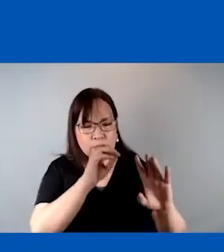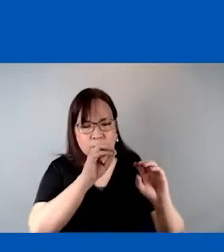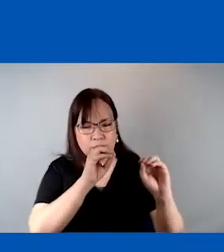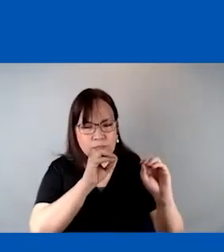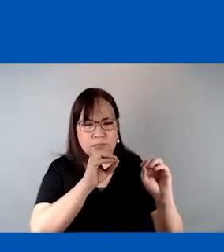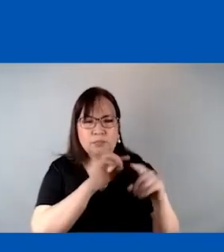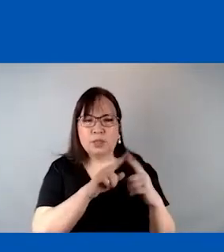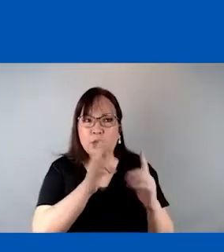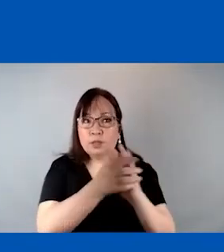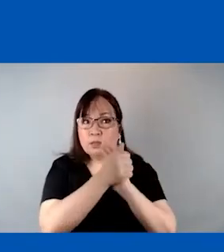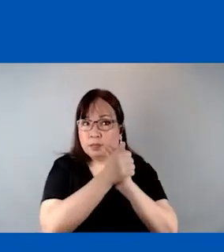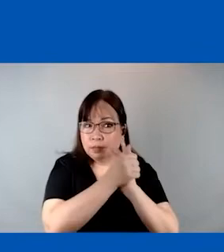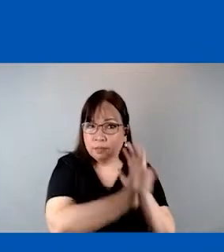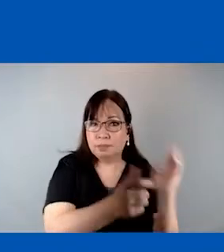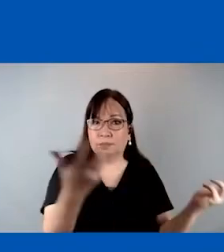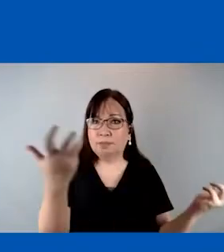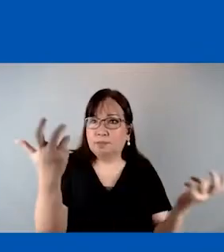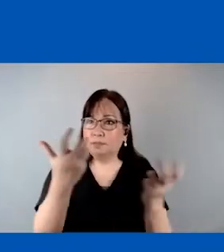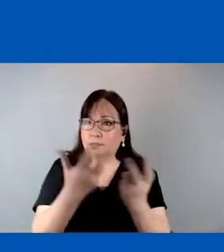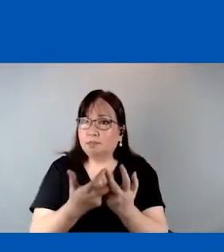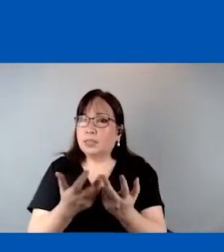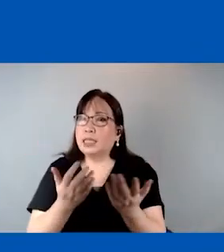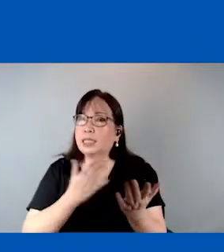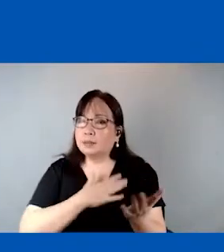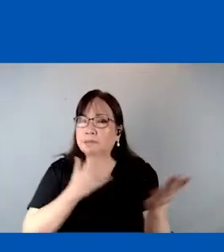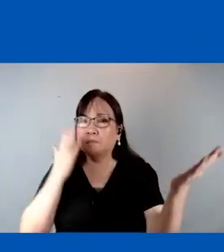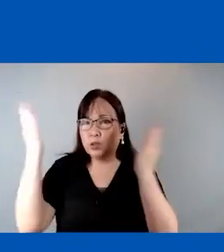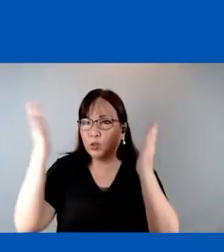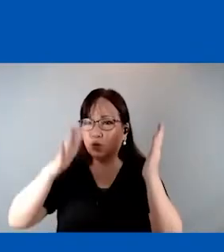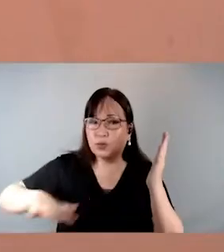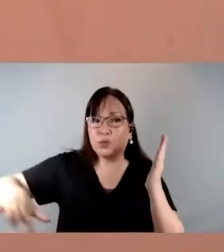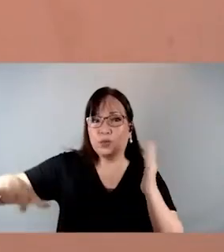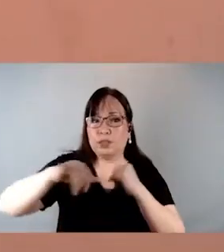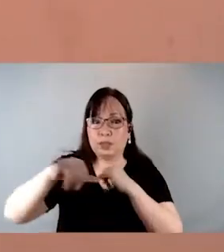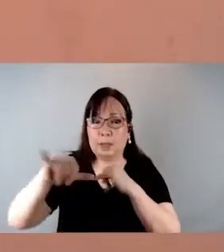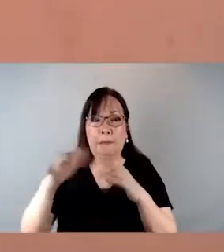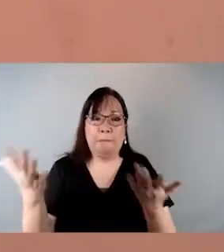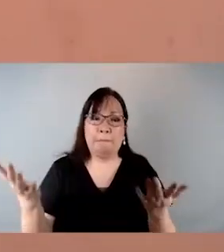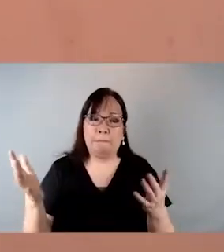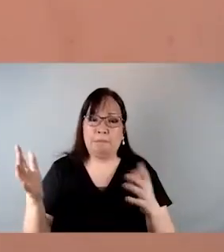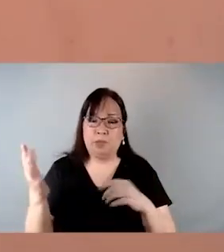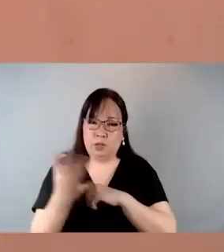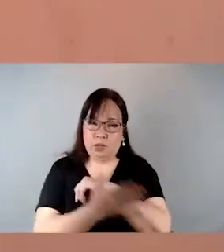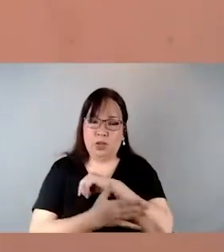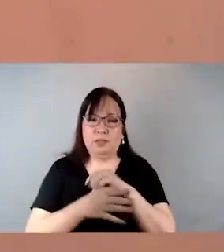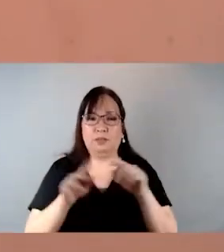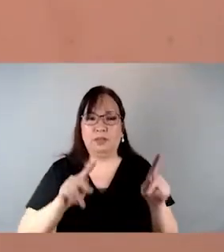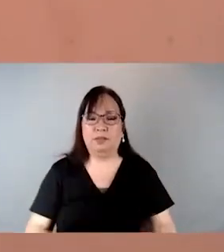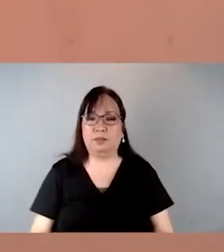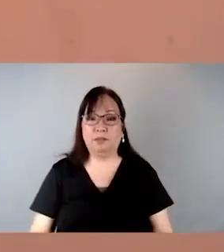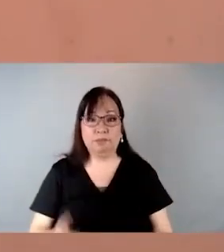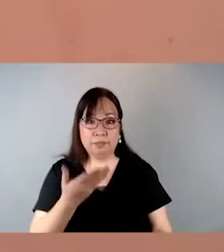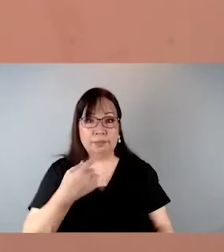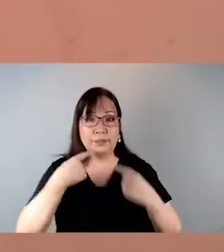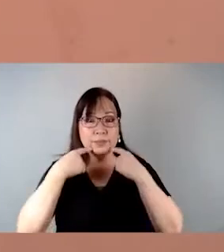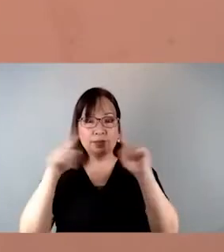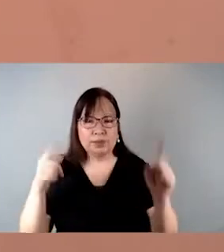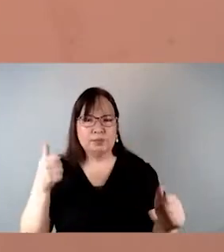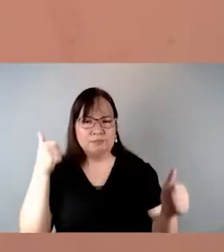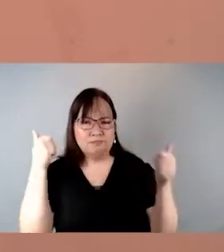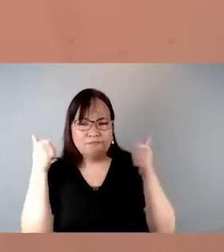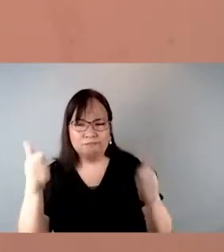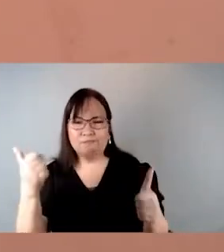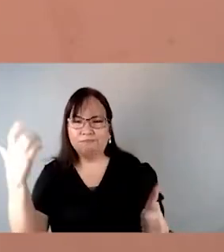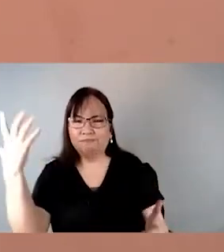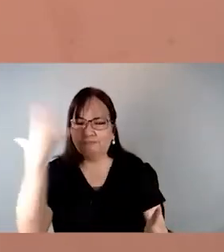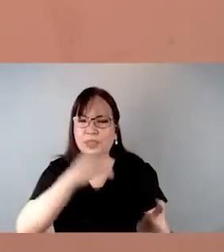its talents must be devoted to the service of its fellow men. This declaration was great in the sense that